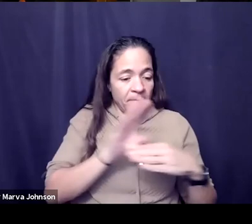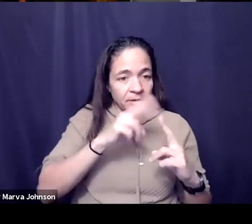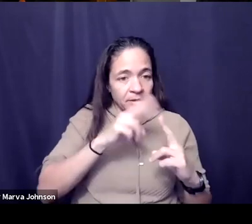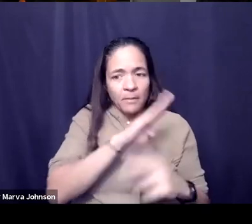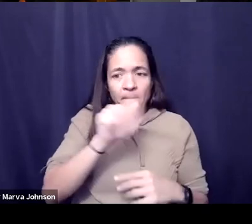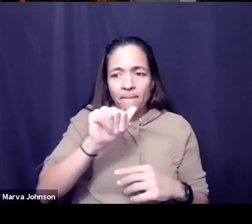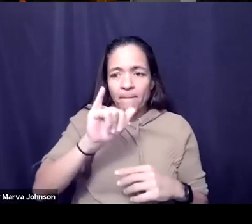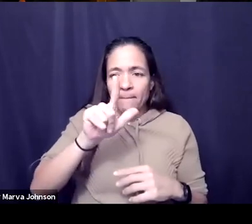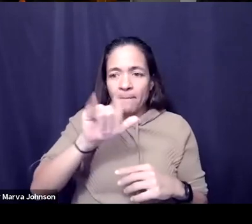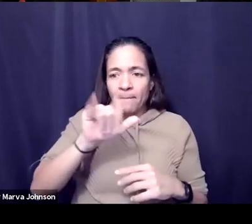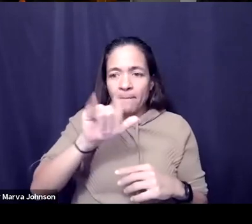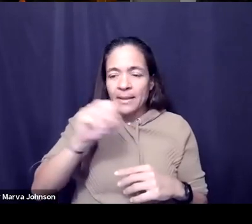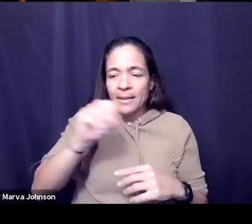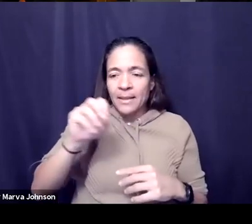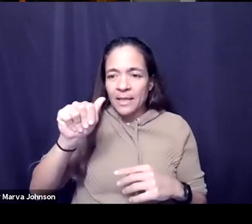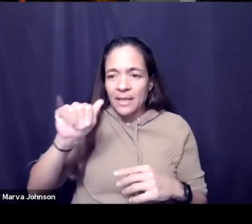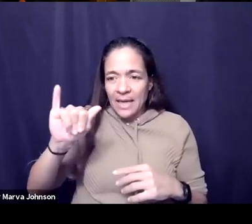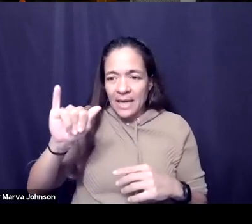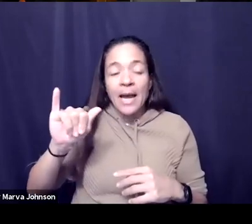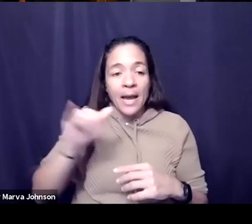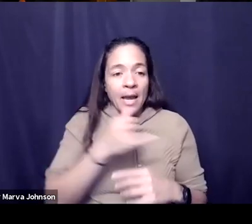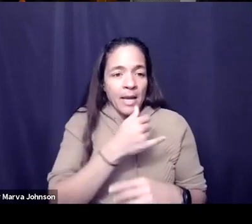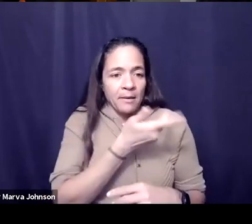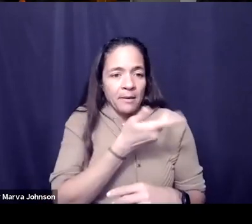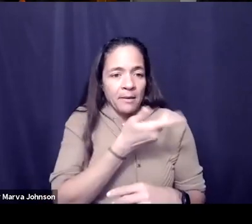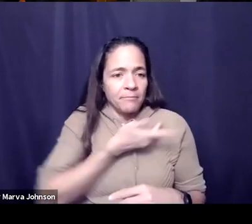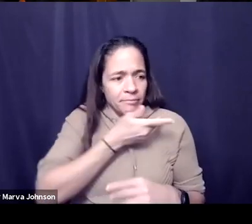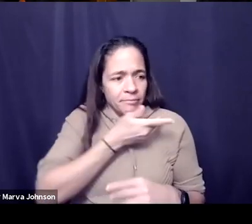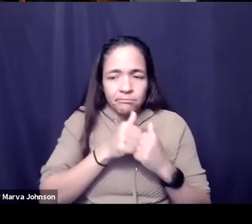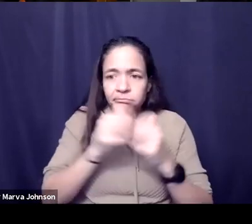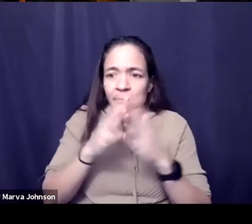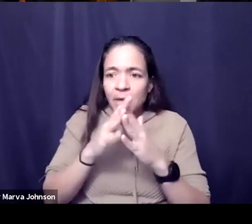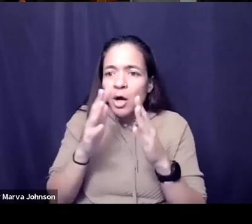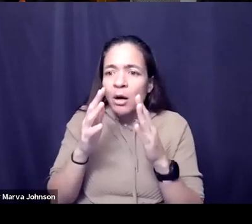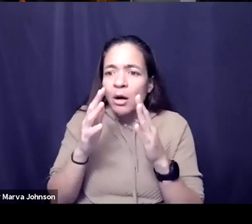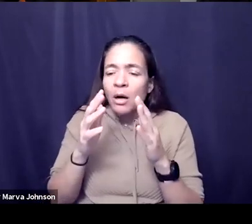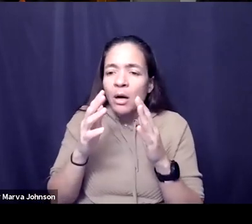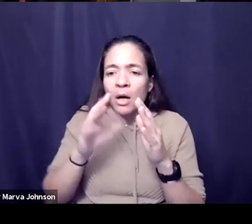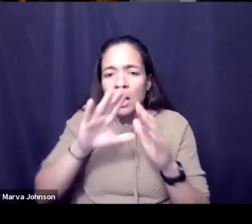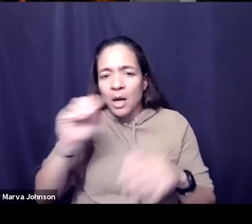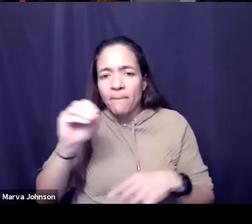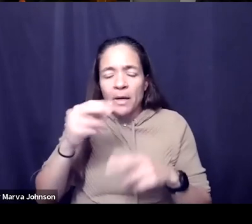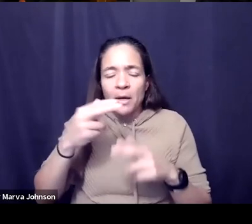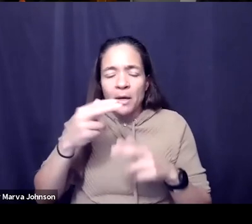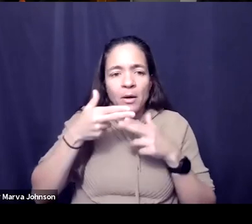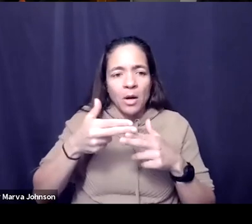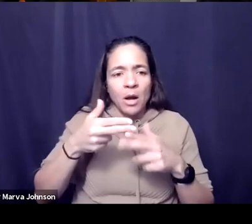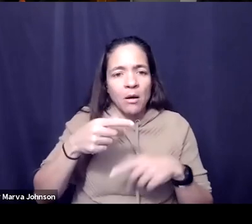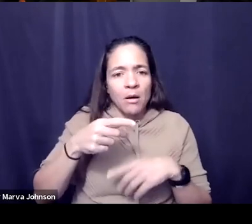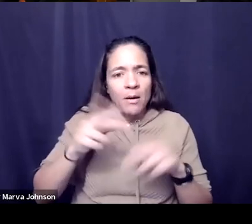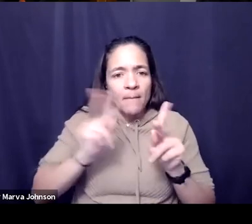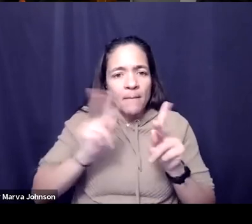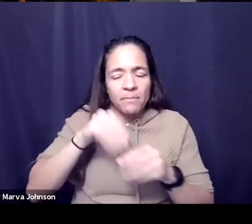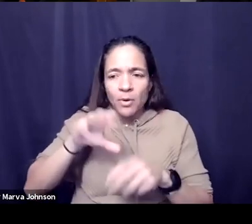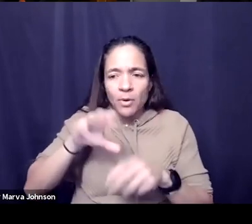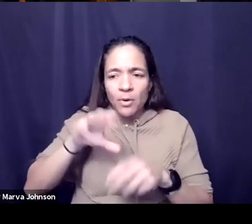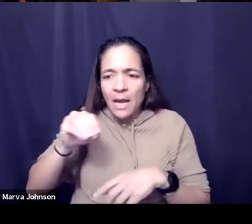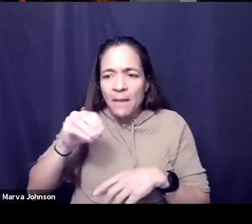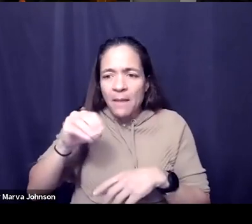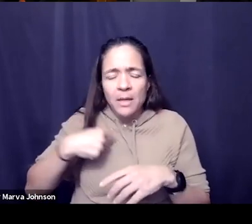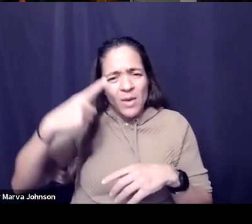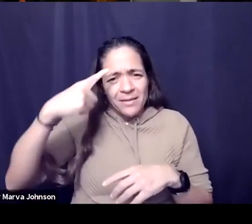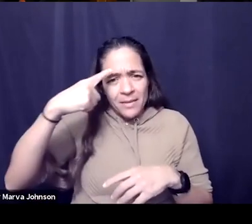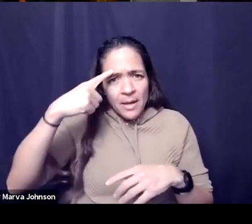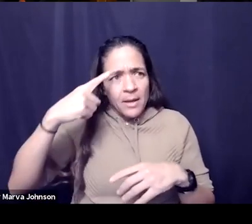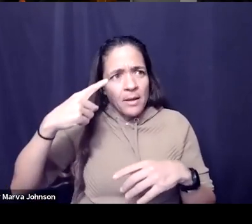richardson and kai almorzoto we would start this company called people and company with this hunch that maybe the three of us could bring some value to the